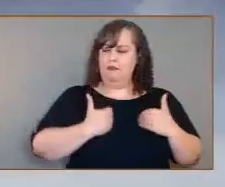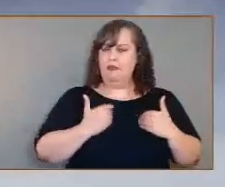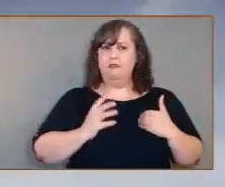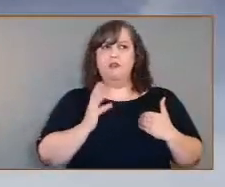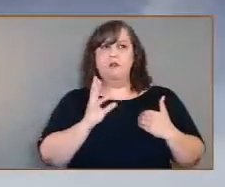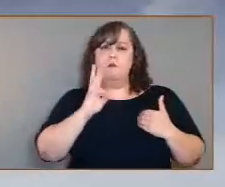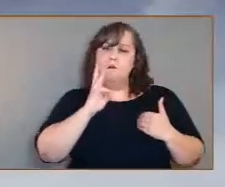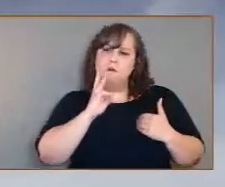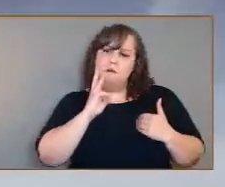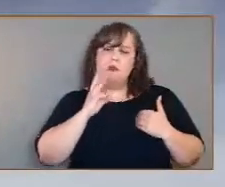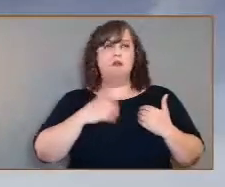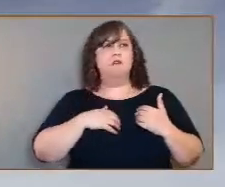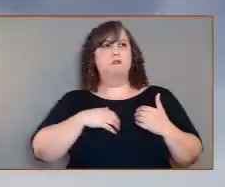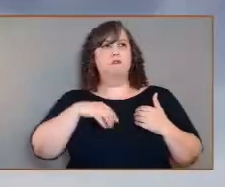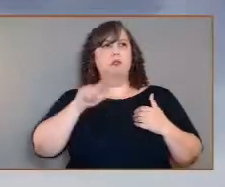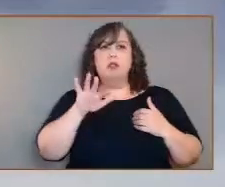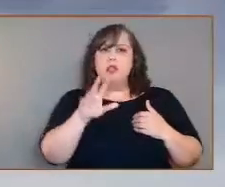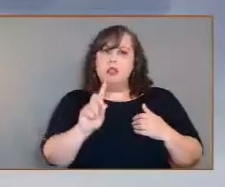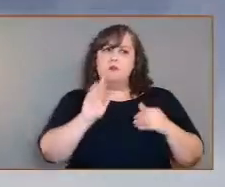to life.